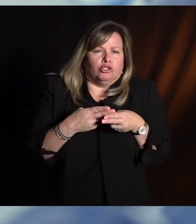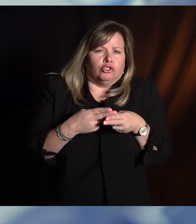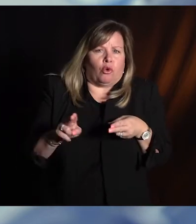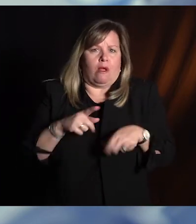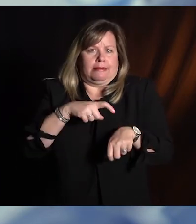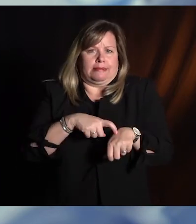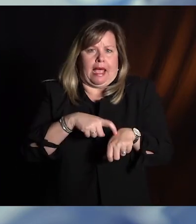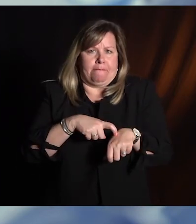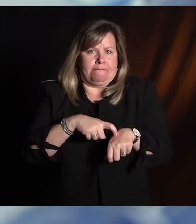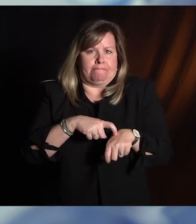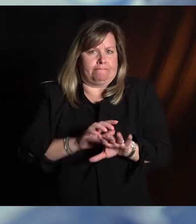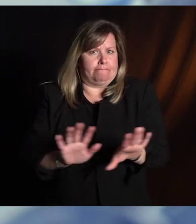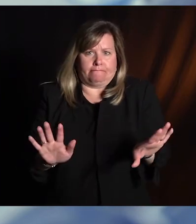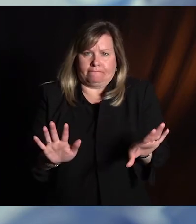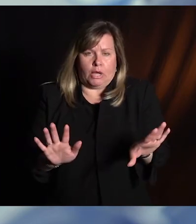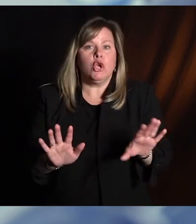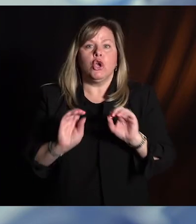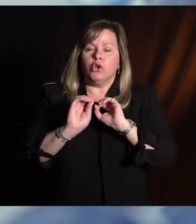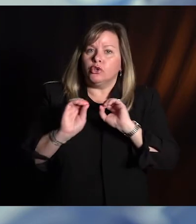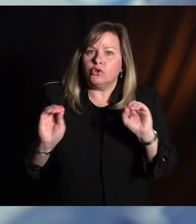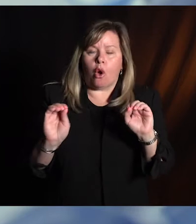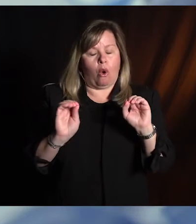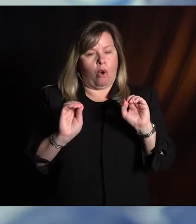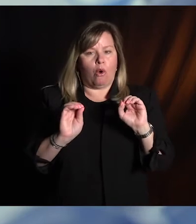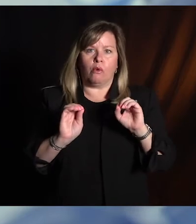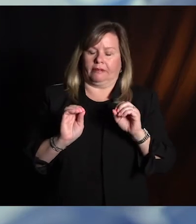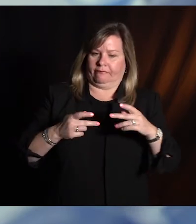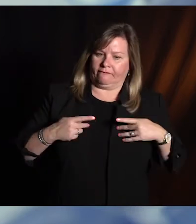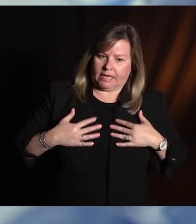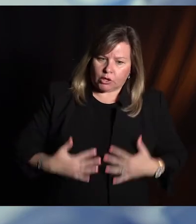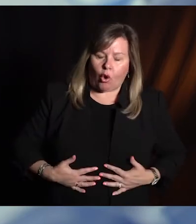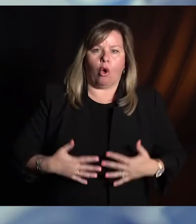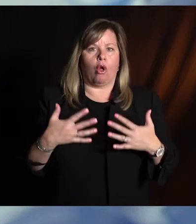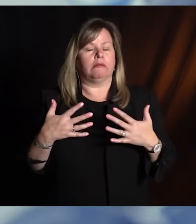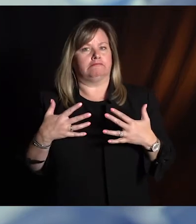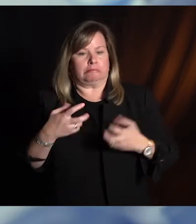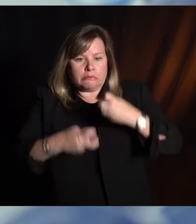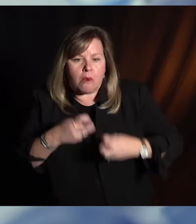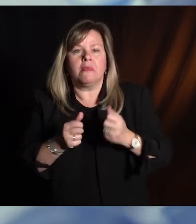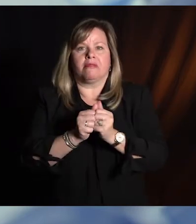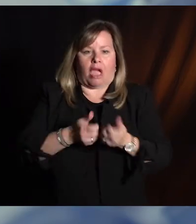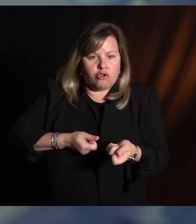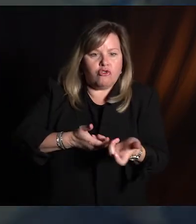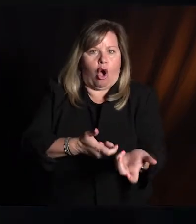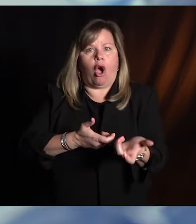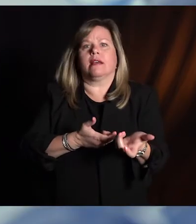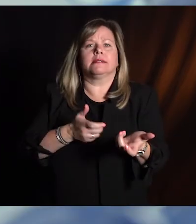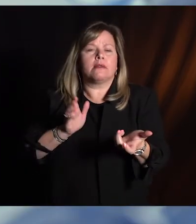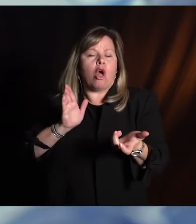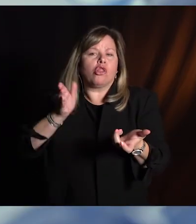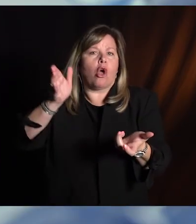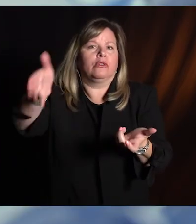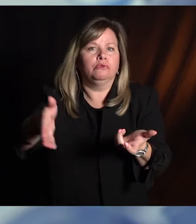And again, there is no known biological mechanism through which that vaccine would cause those sort of long-term health